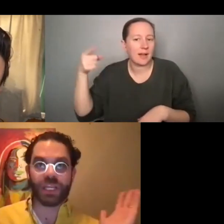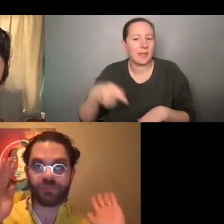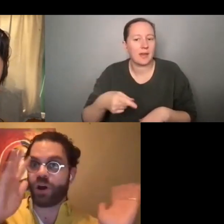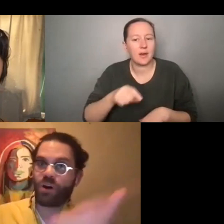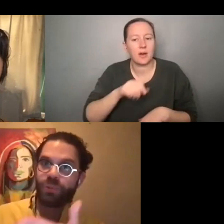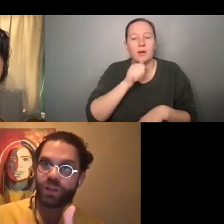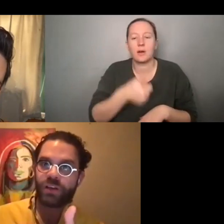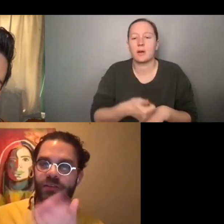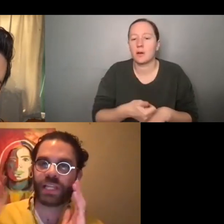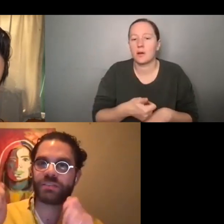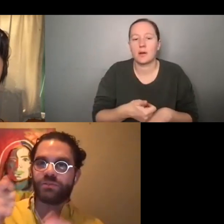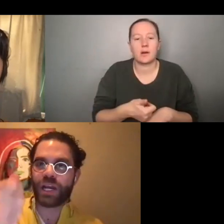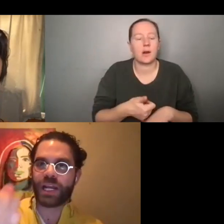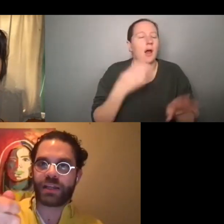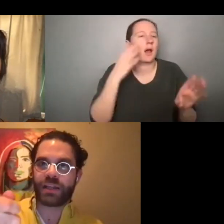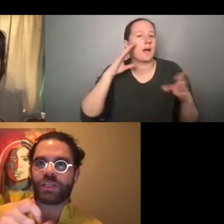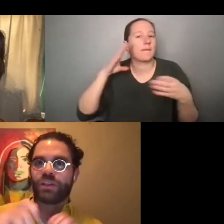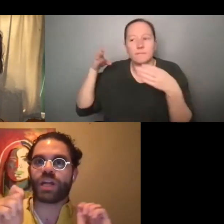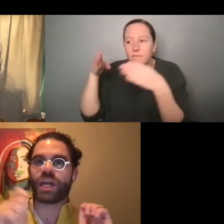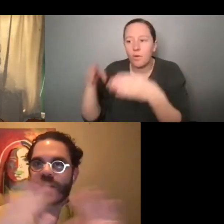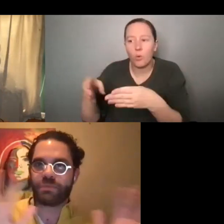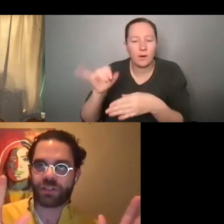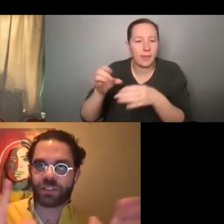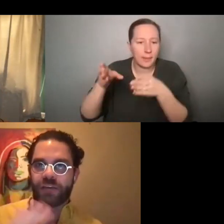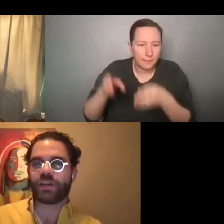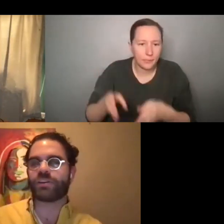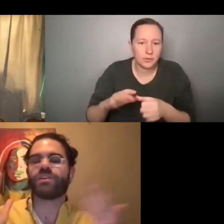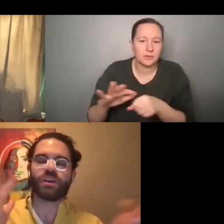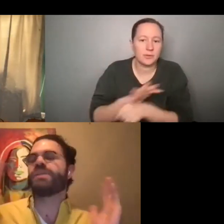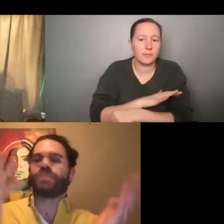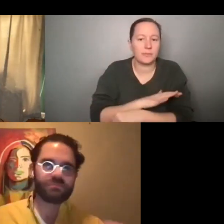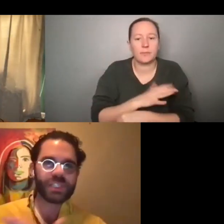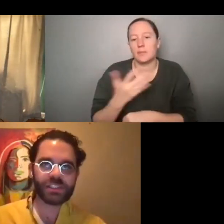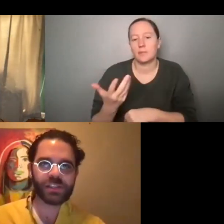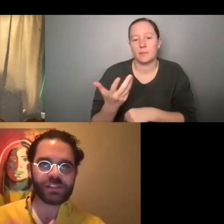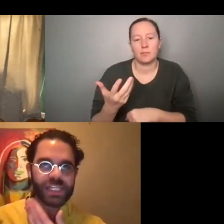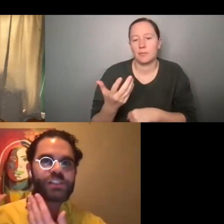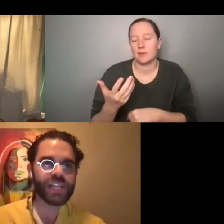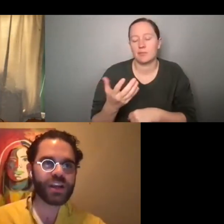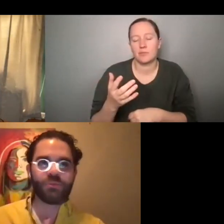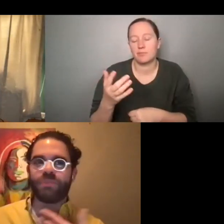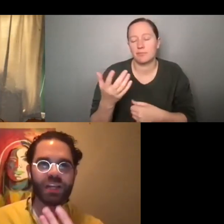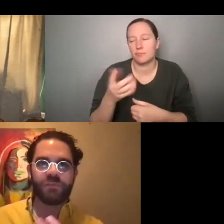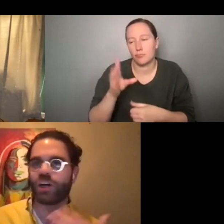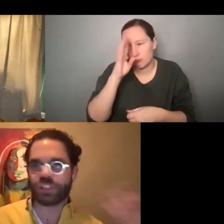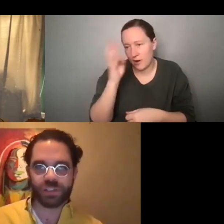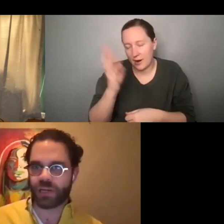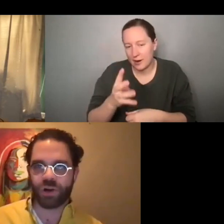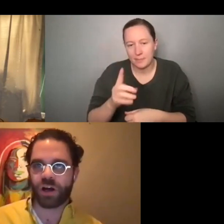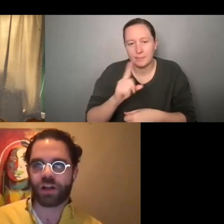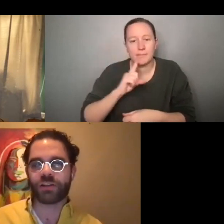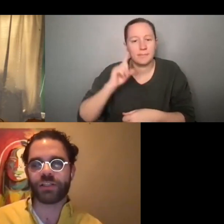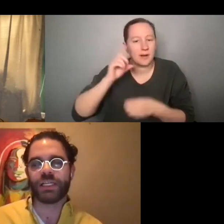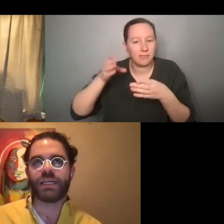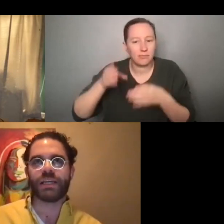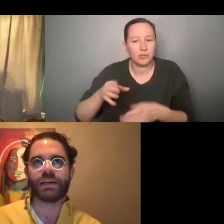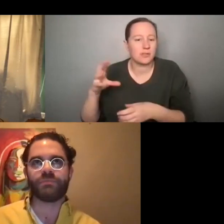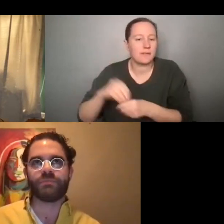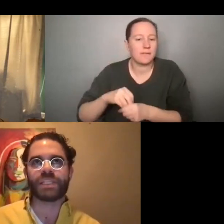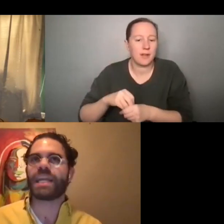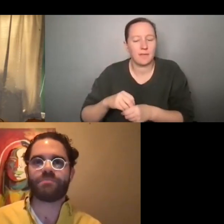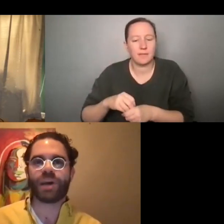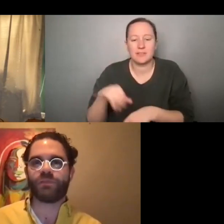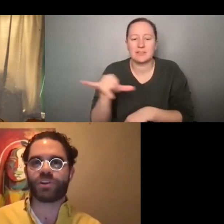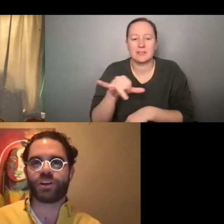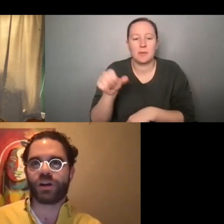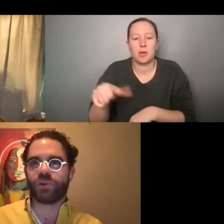like, oh, I have to all put a lens right on him and learn everything about the deaf characters. He's just, he's just there being involved, just like we're all are. And